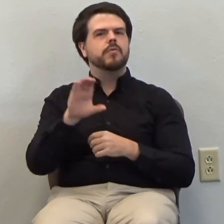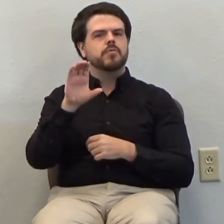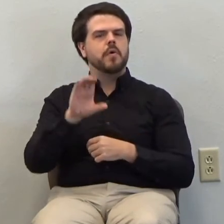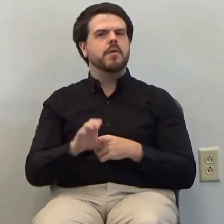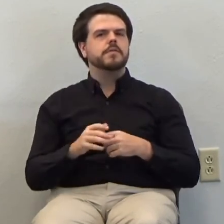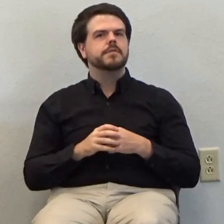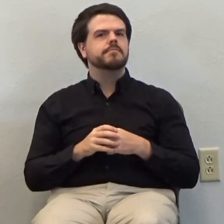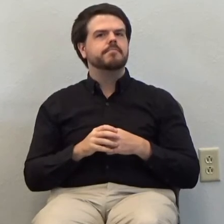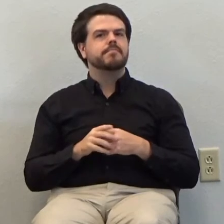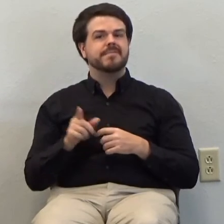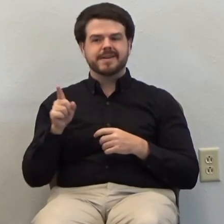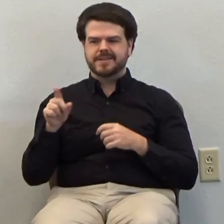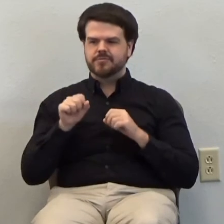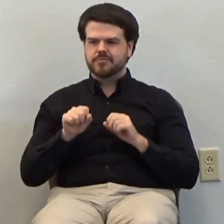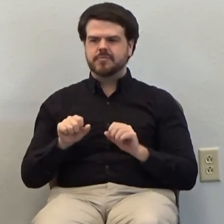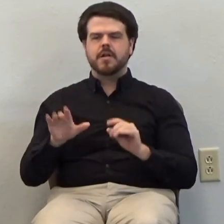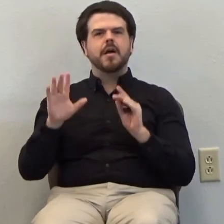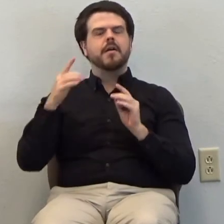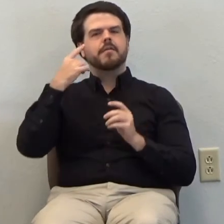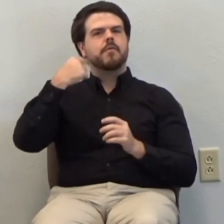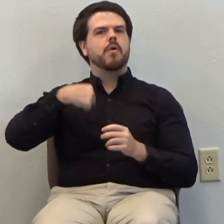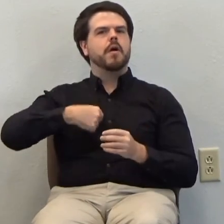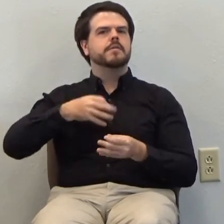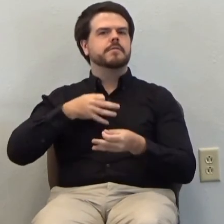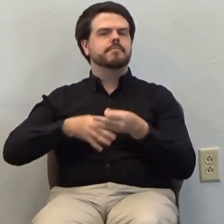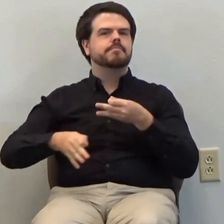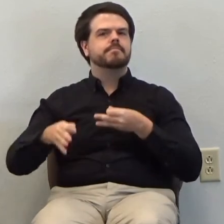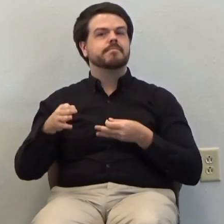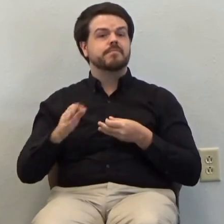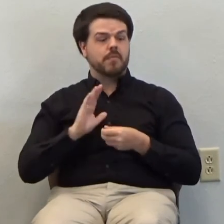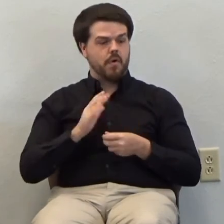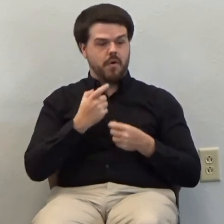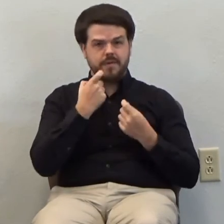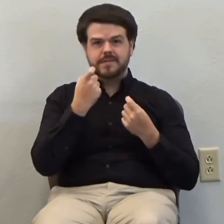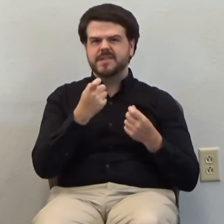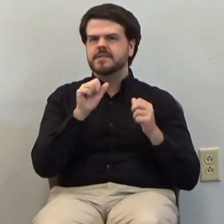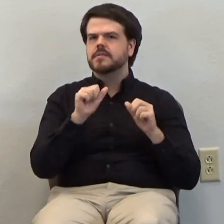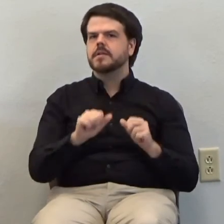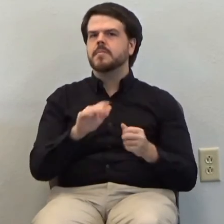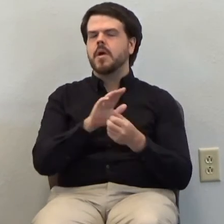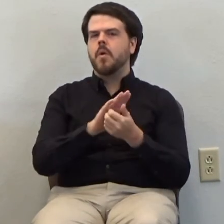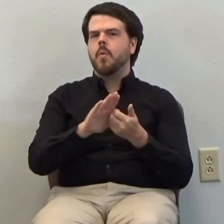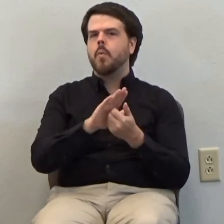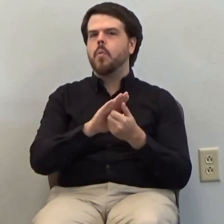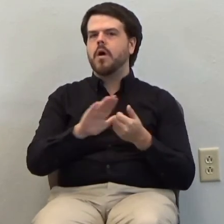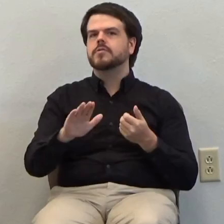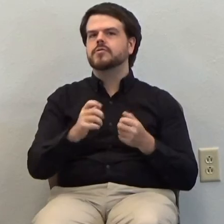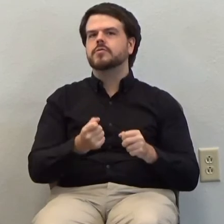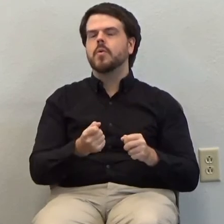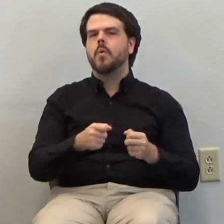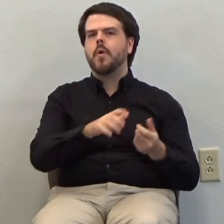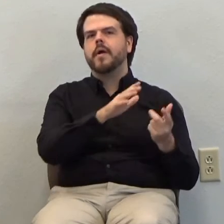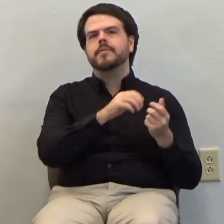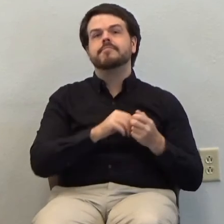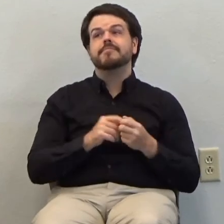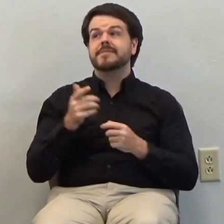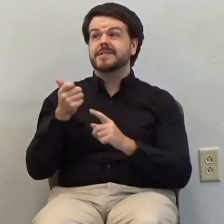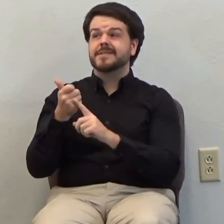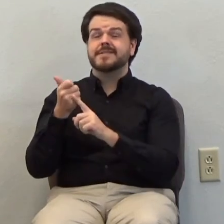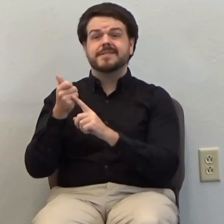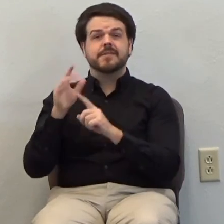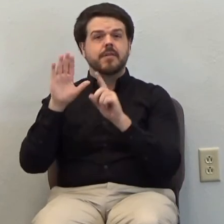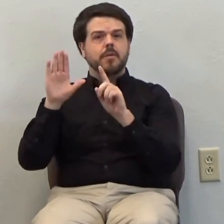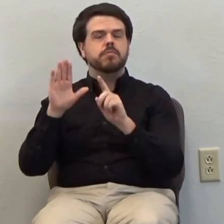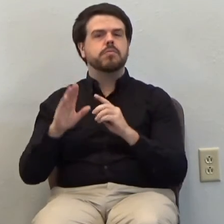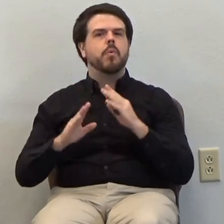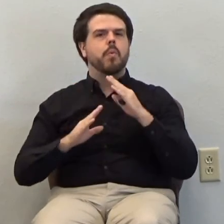blood shed for us so that our sins could be washed away because that's the kind of master he is